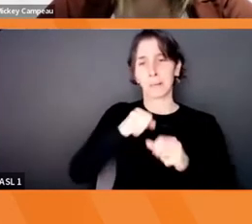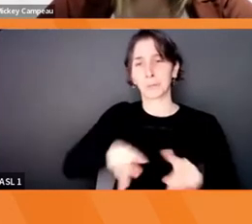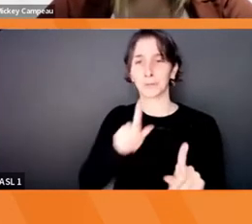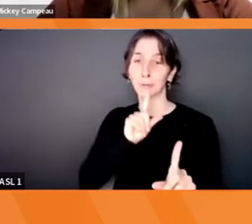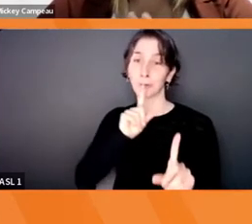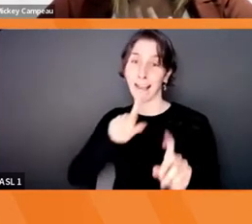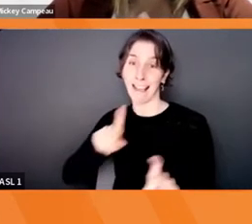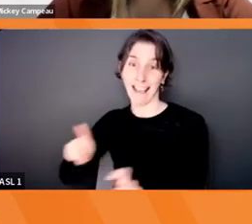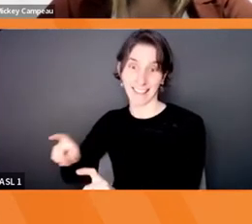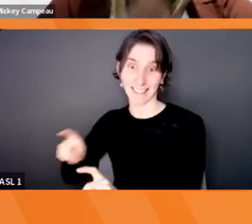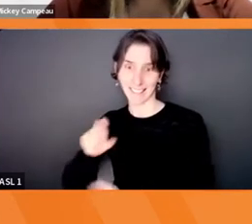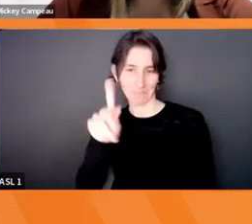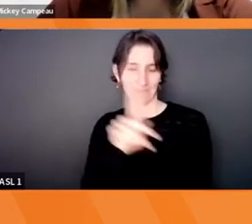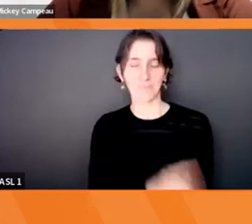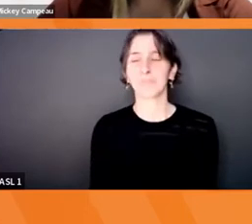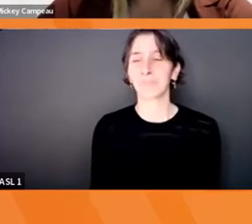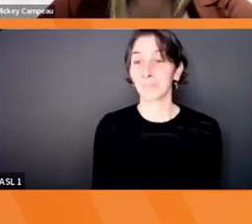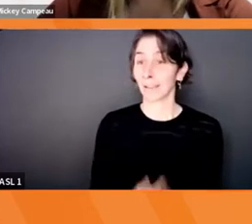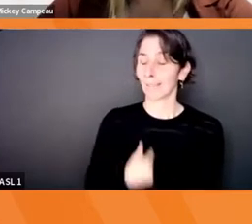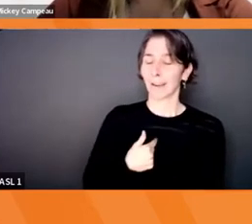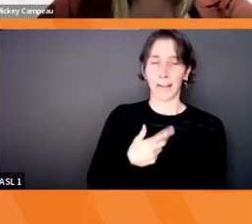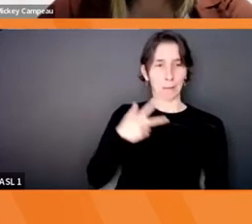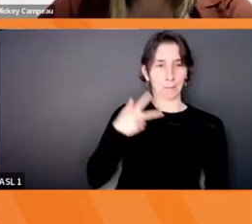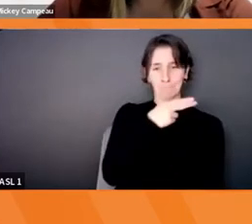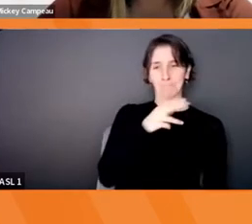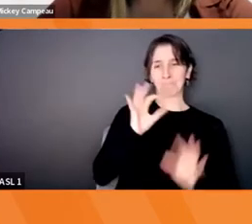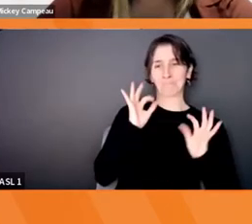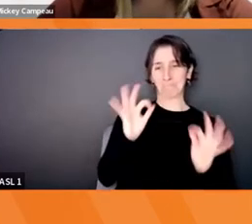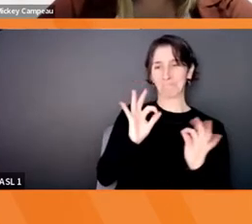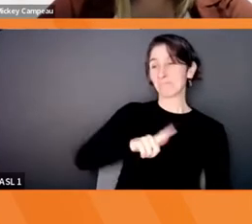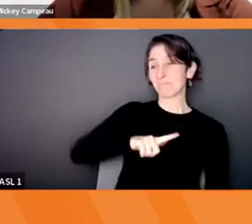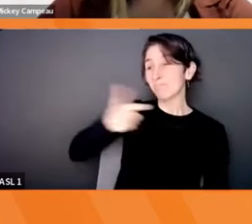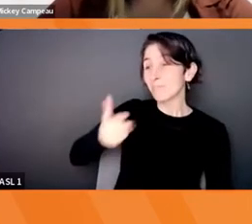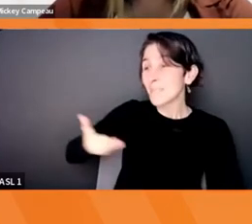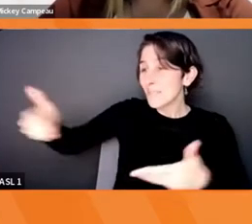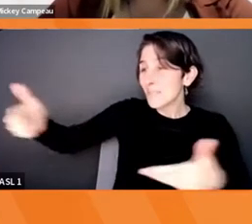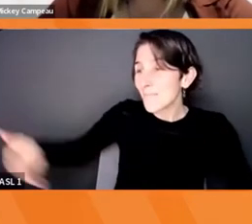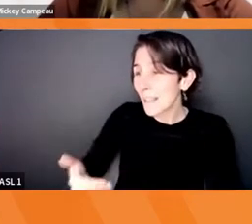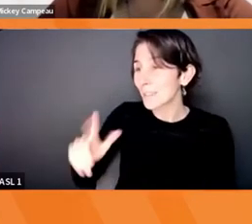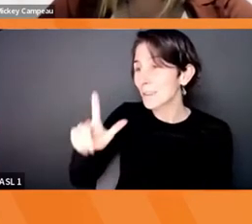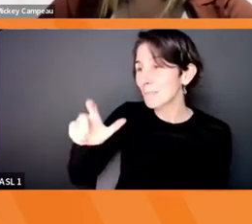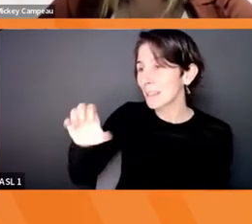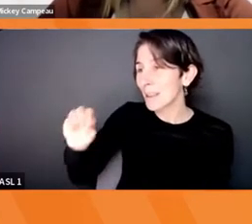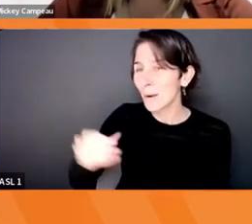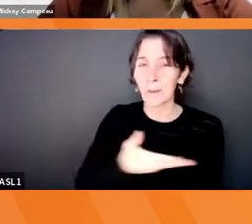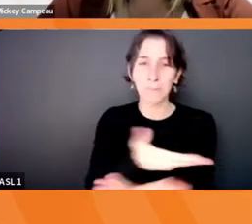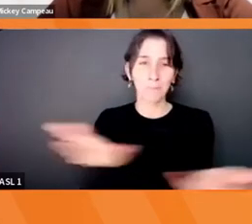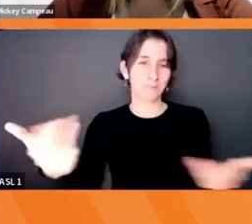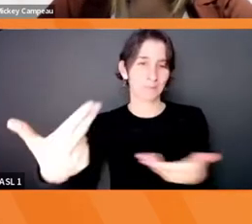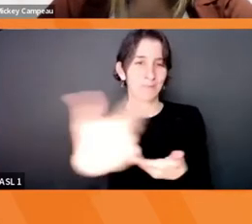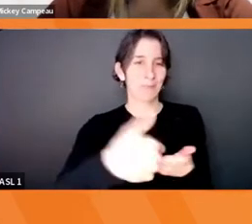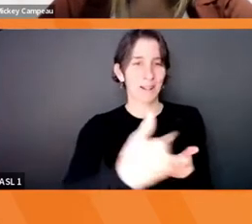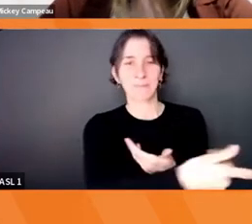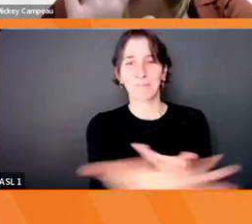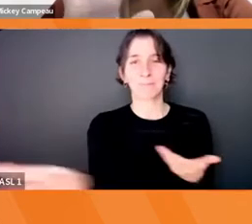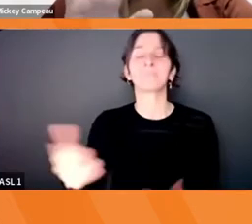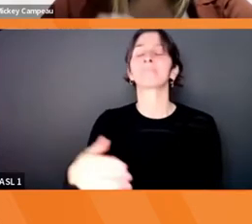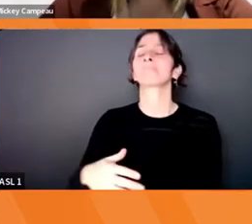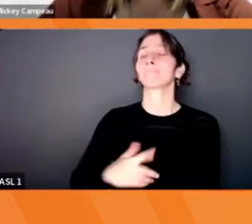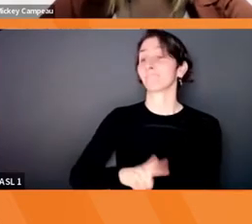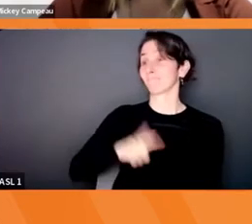wish. So enough from me. Welcome, Leo. Welcome, everybody. I'm going to hand things over to you.